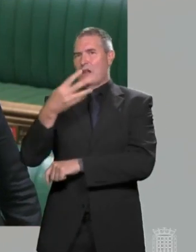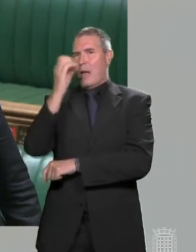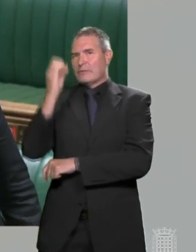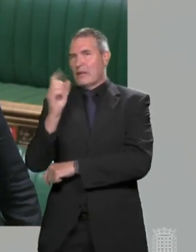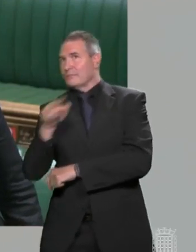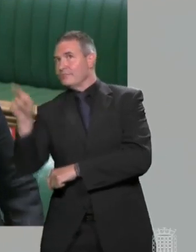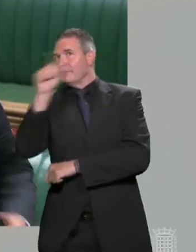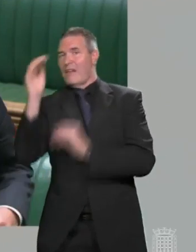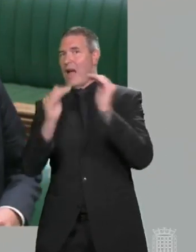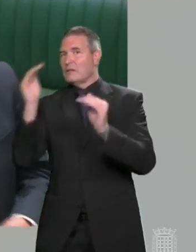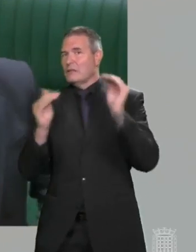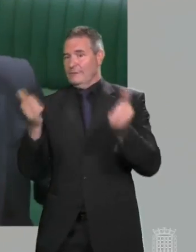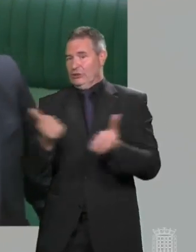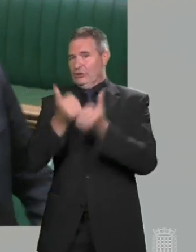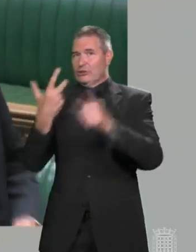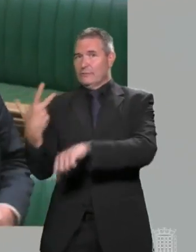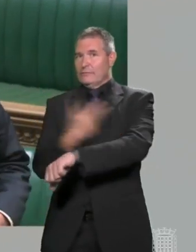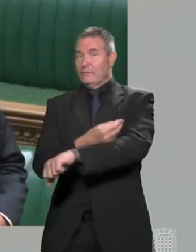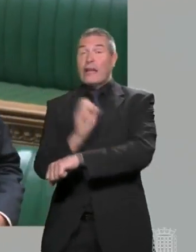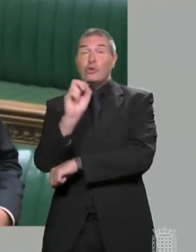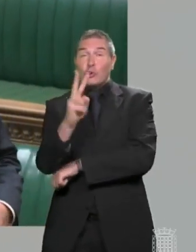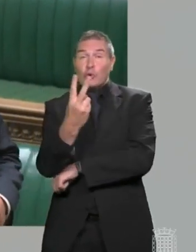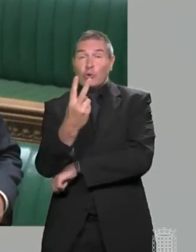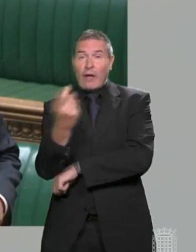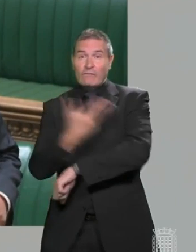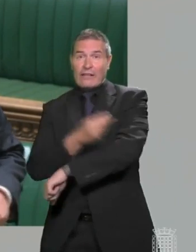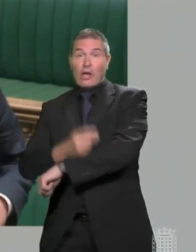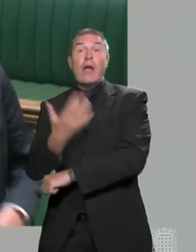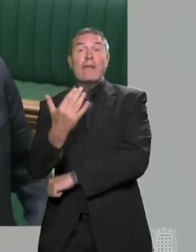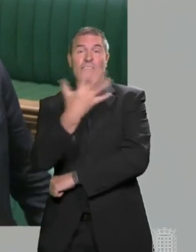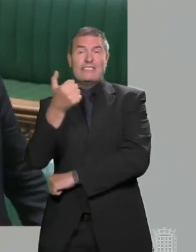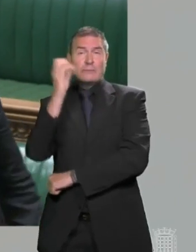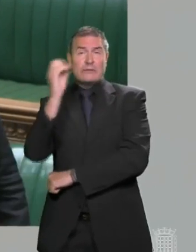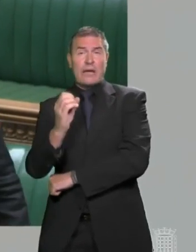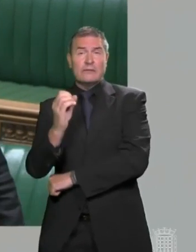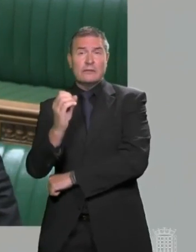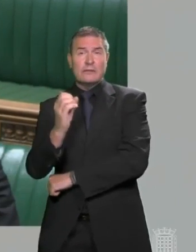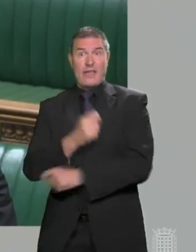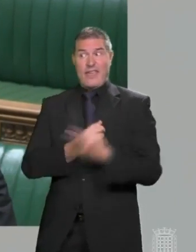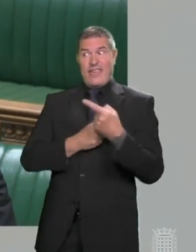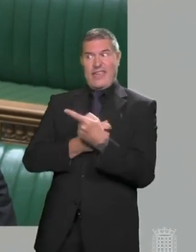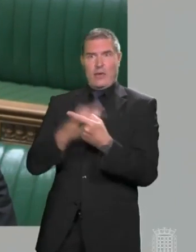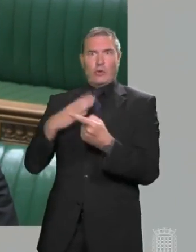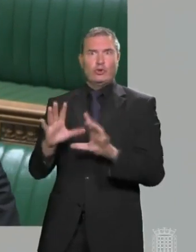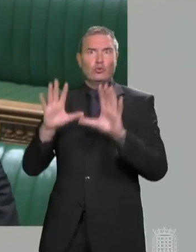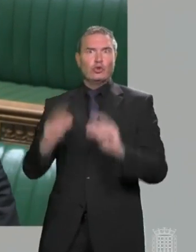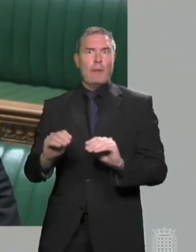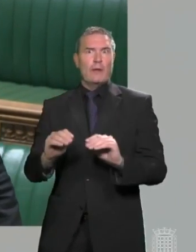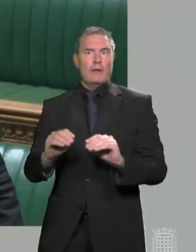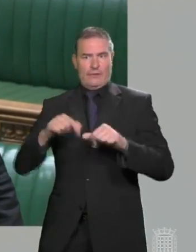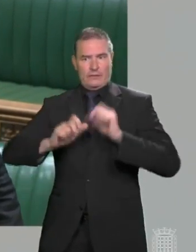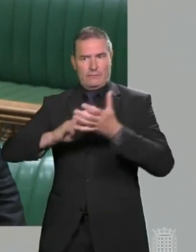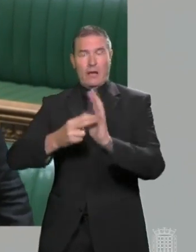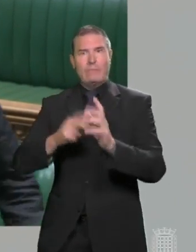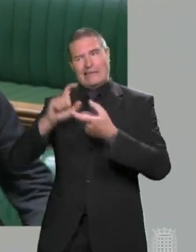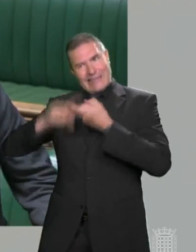of the adult population and given two vaccinations to 56%, a programme that he would have stopped, Mr Speaker, by keeping